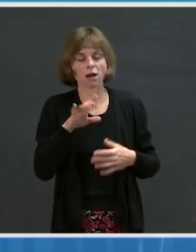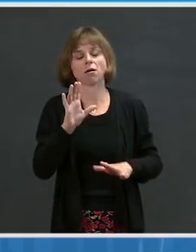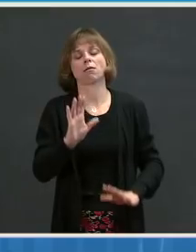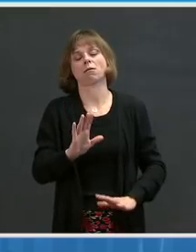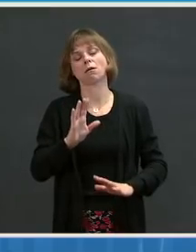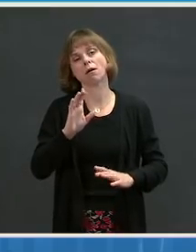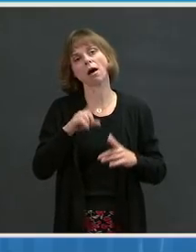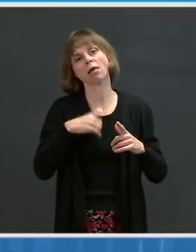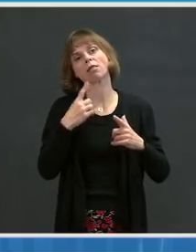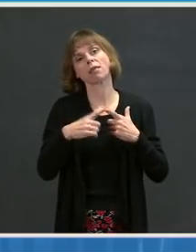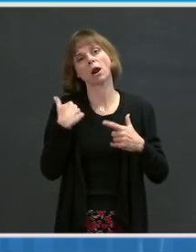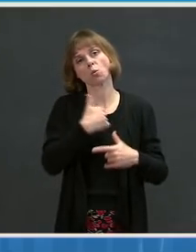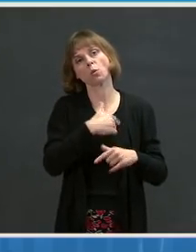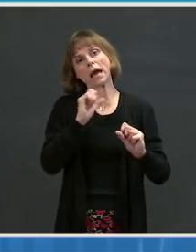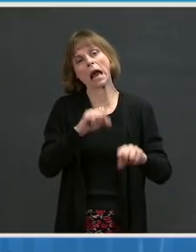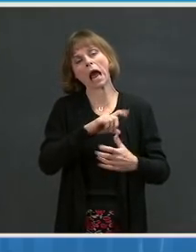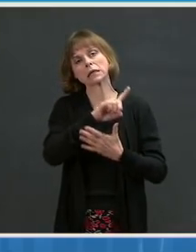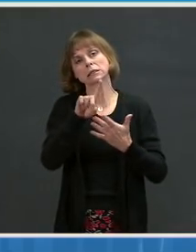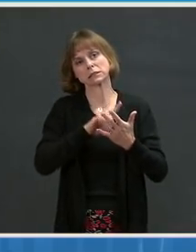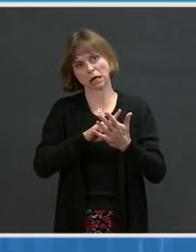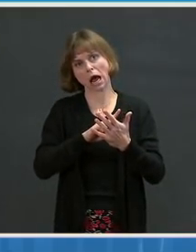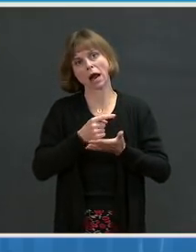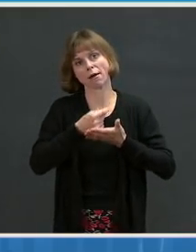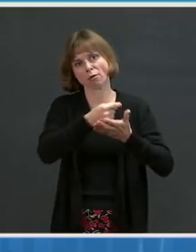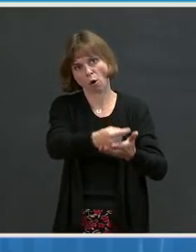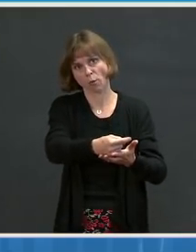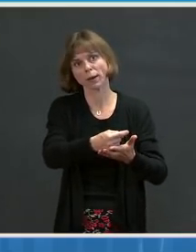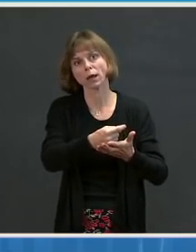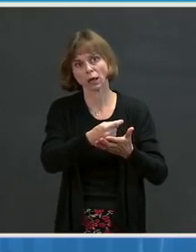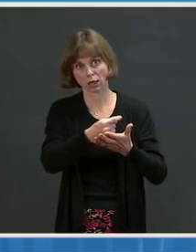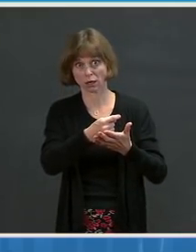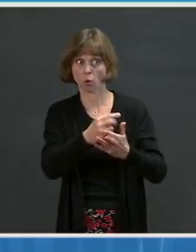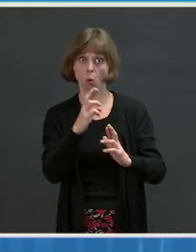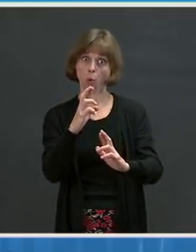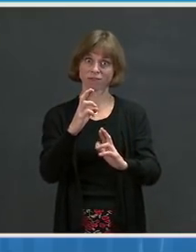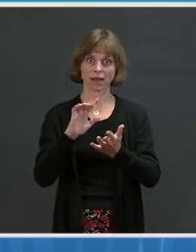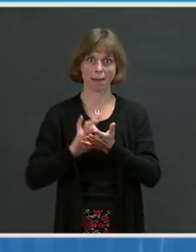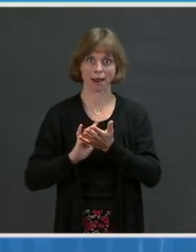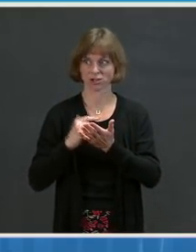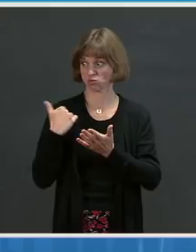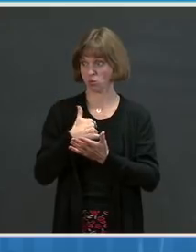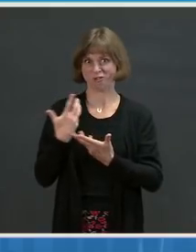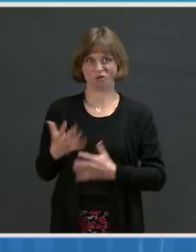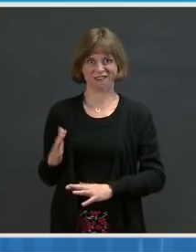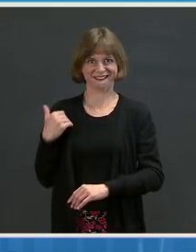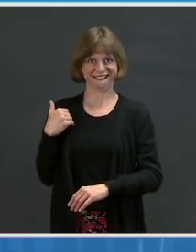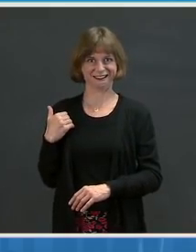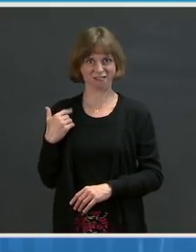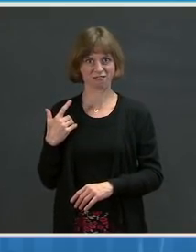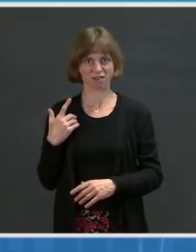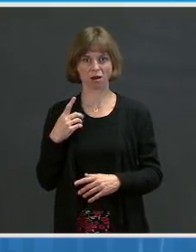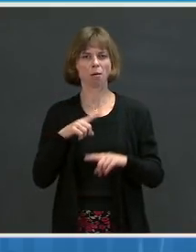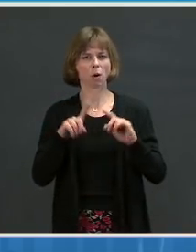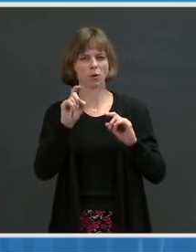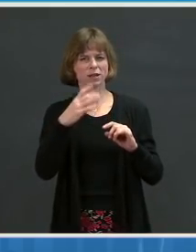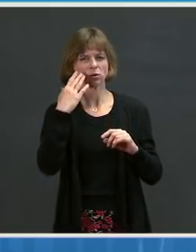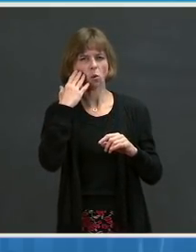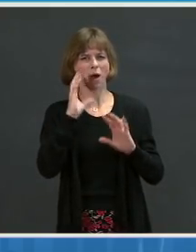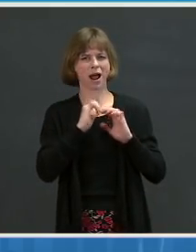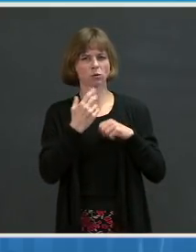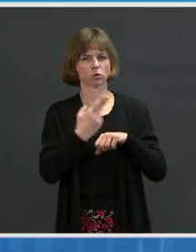would be to design therapeutic approaches, hopefully by medications that we already have. We just need to know how to use them.